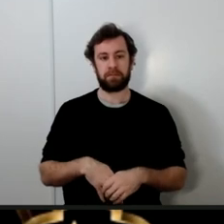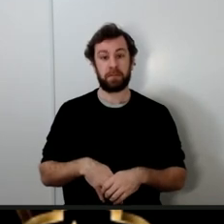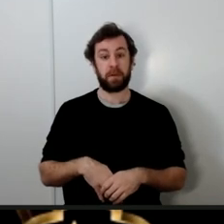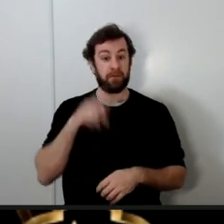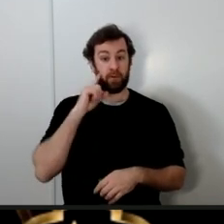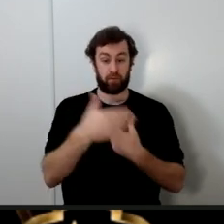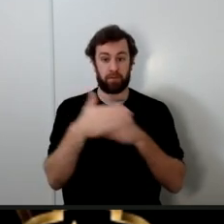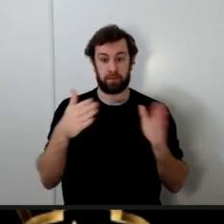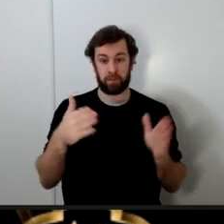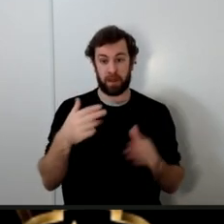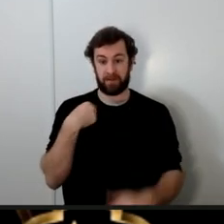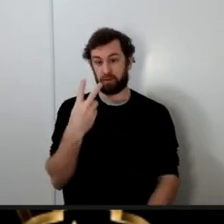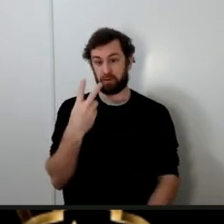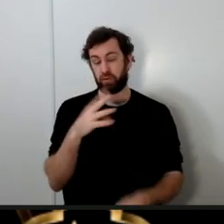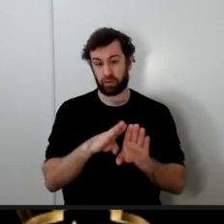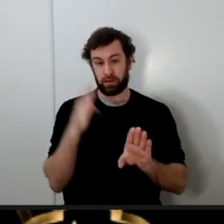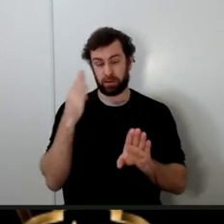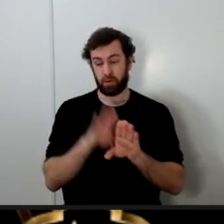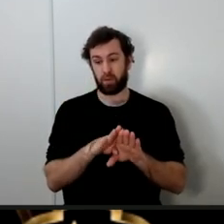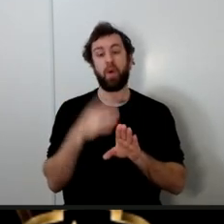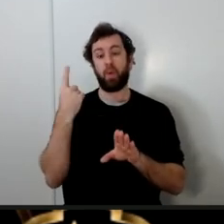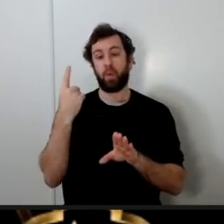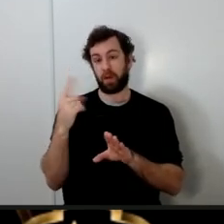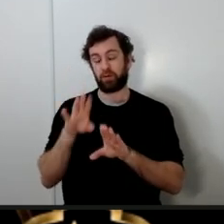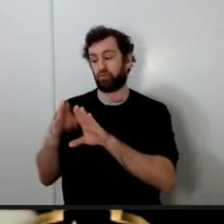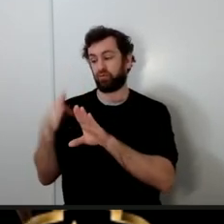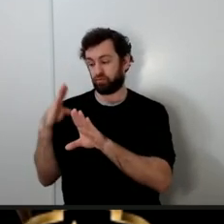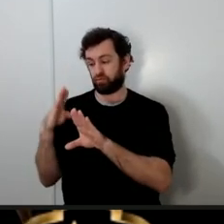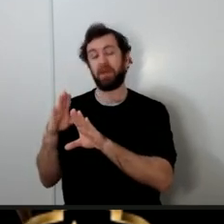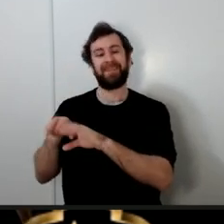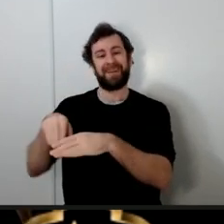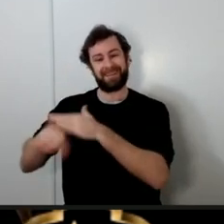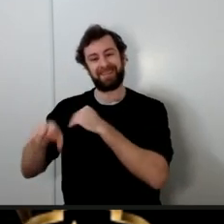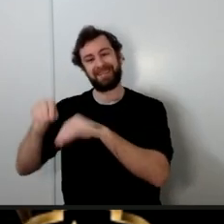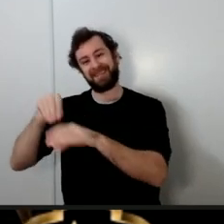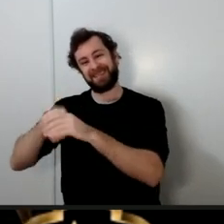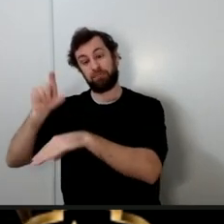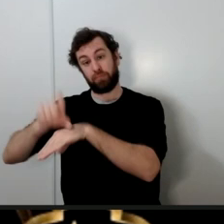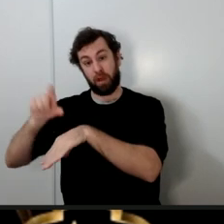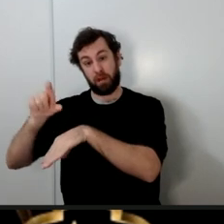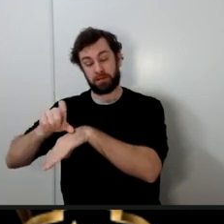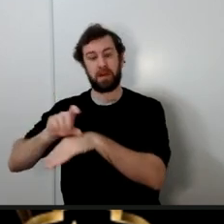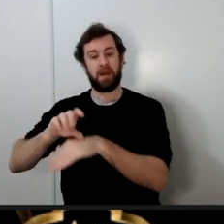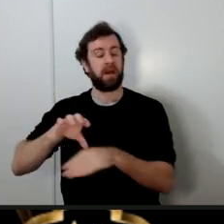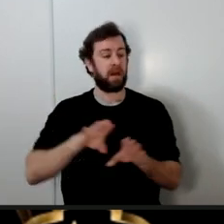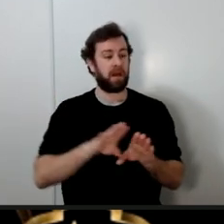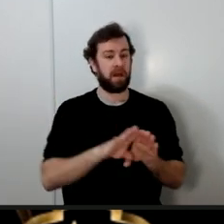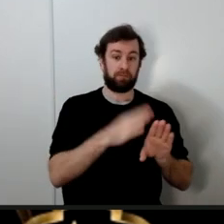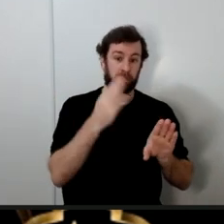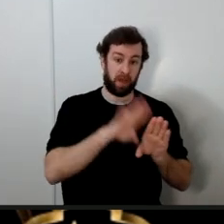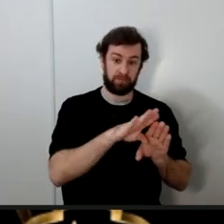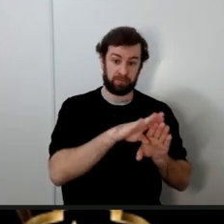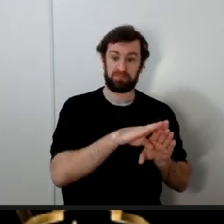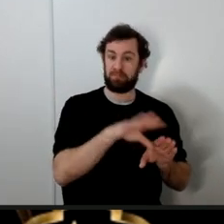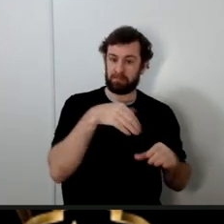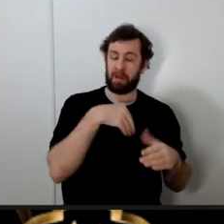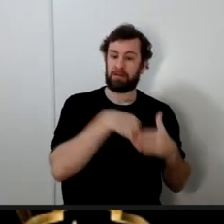one room would open into the mosque of the Prophet another room would open into the alley into the street of Medina